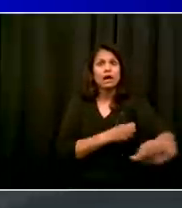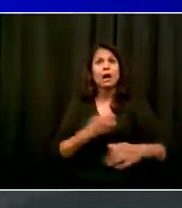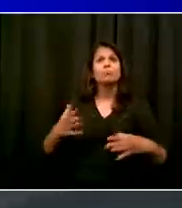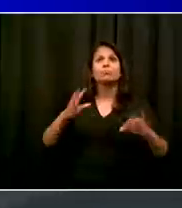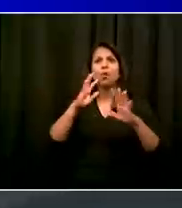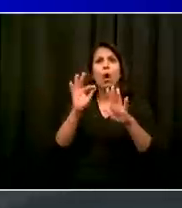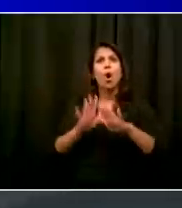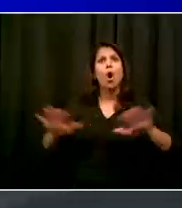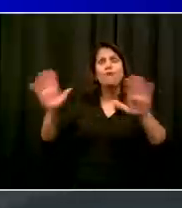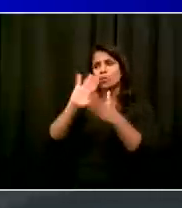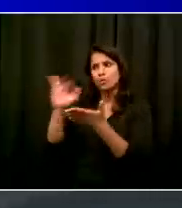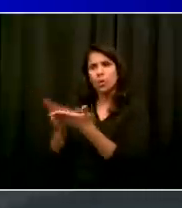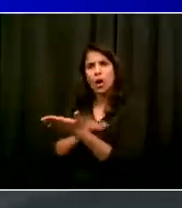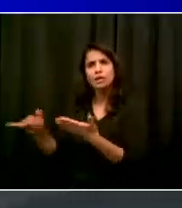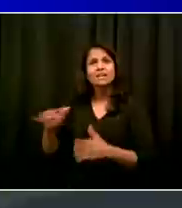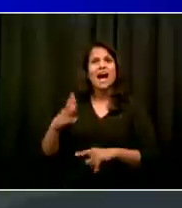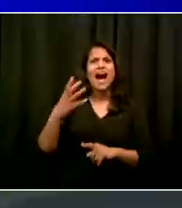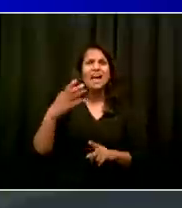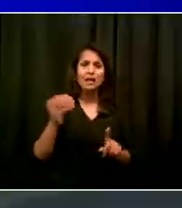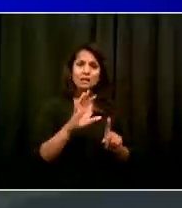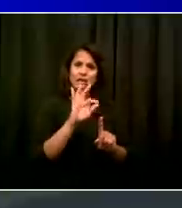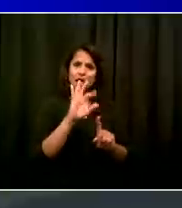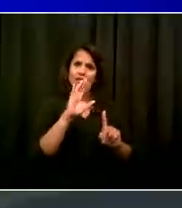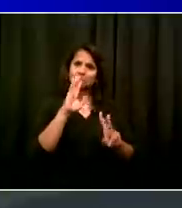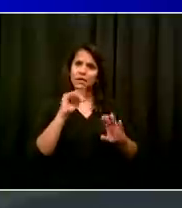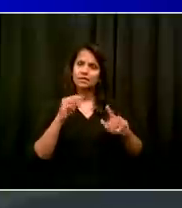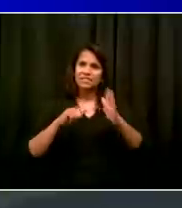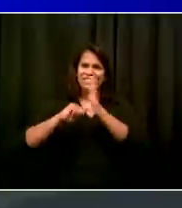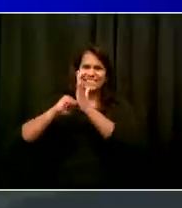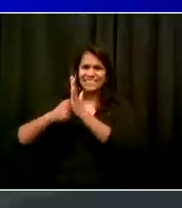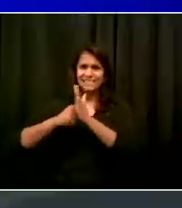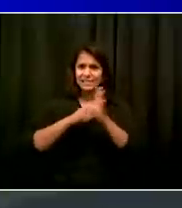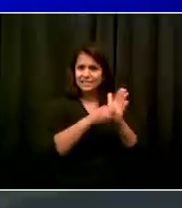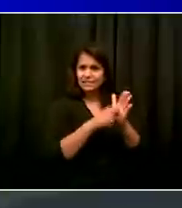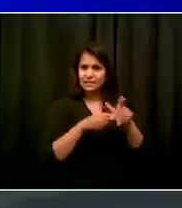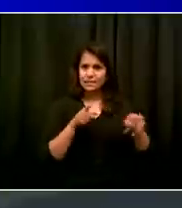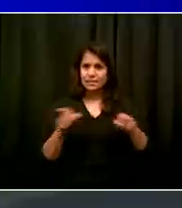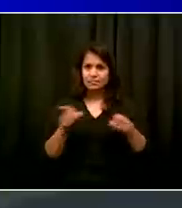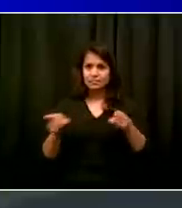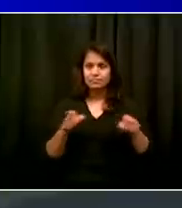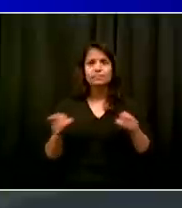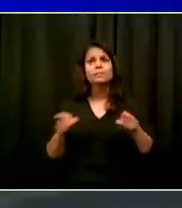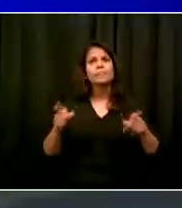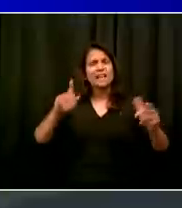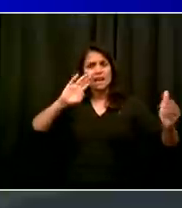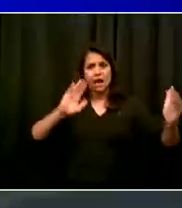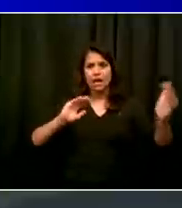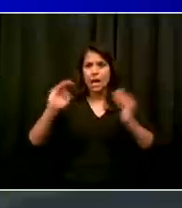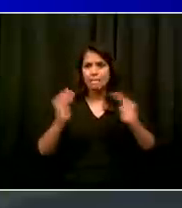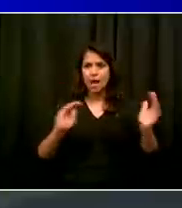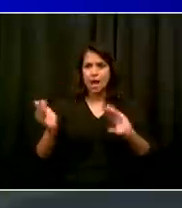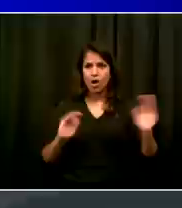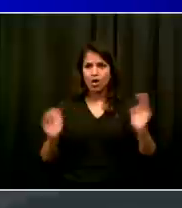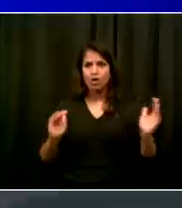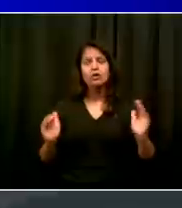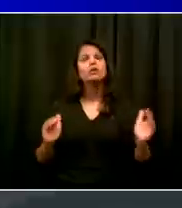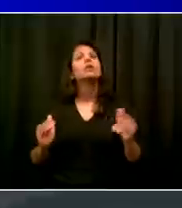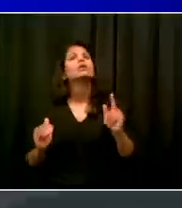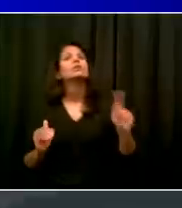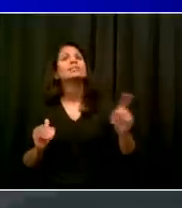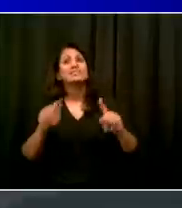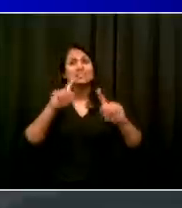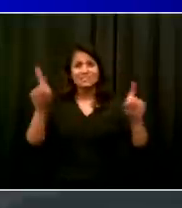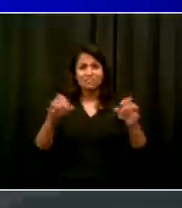have symptoms, we need you to get tested free, quick, easier than ever. So this is the key